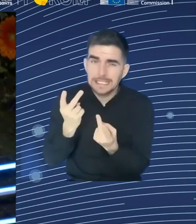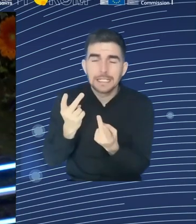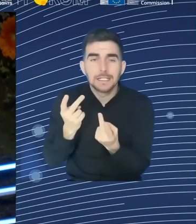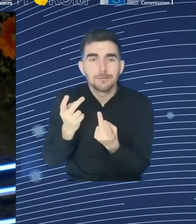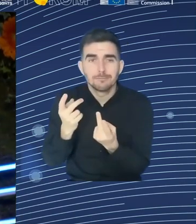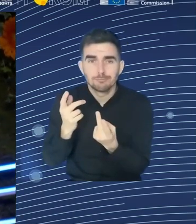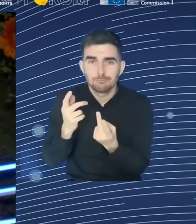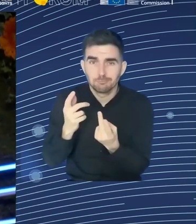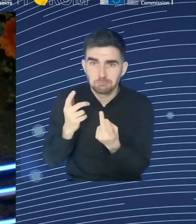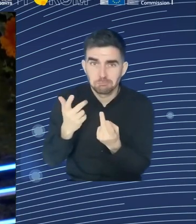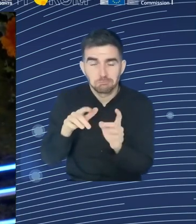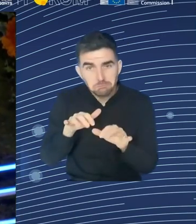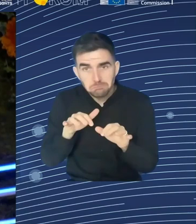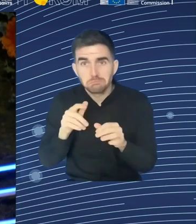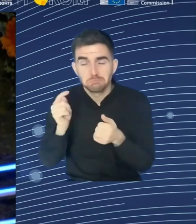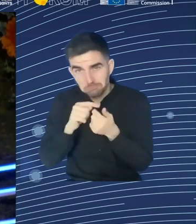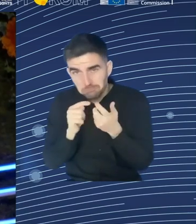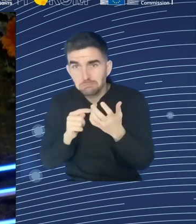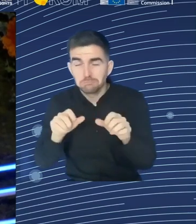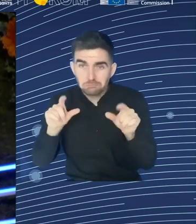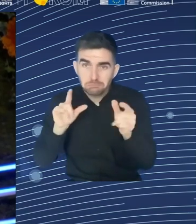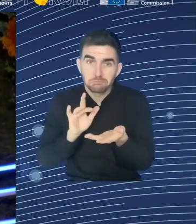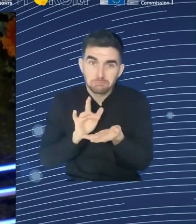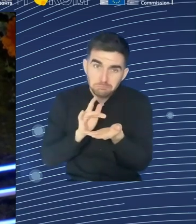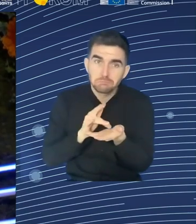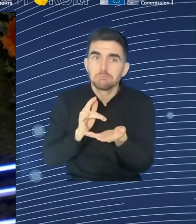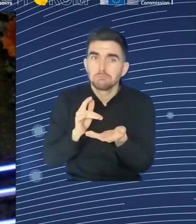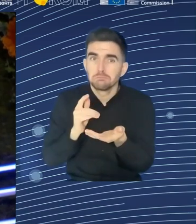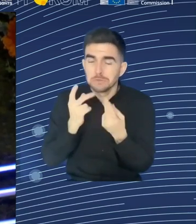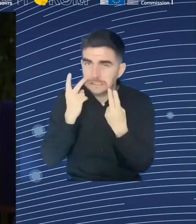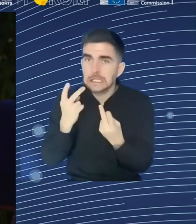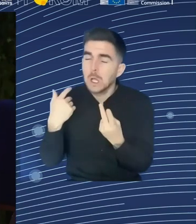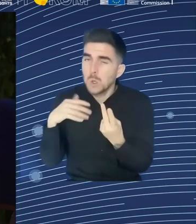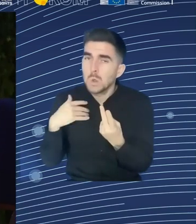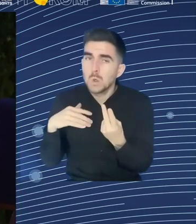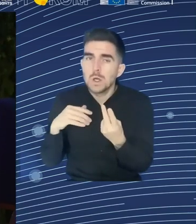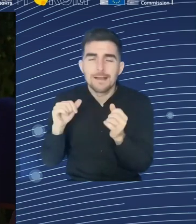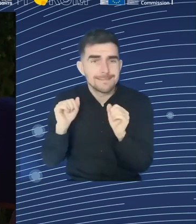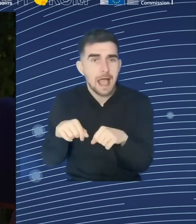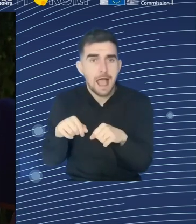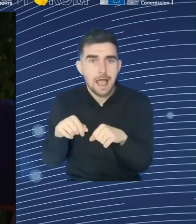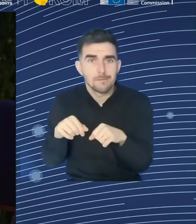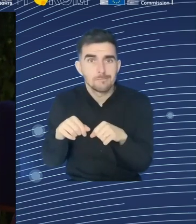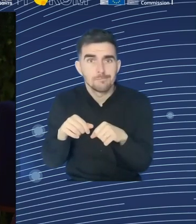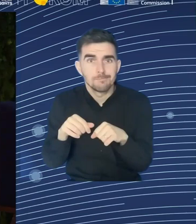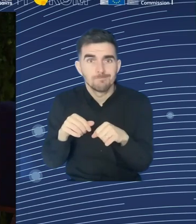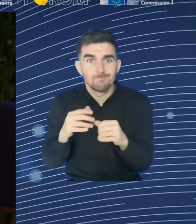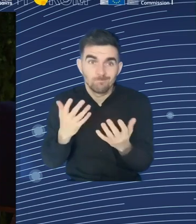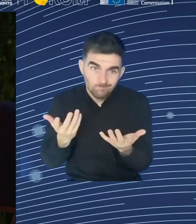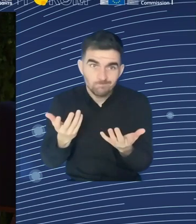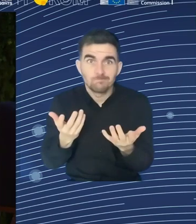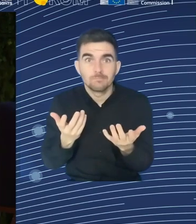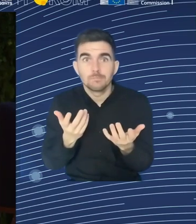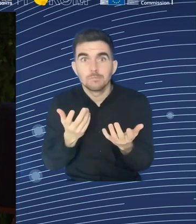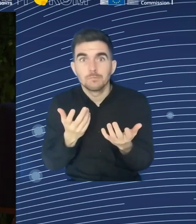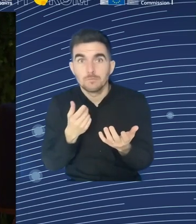we should, of course, welcome, and they can actually make our lives better. But, of course, there will be people that will lose